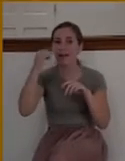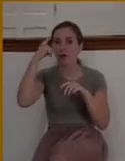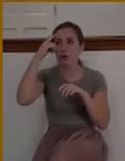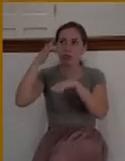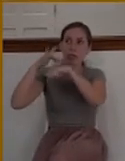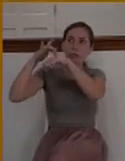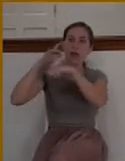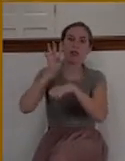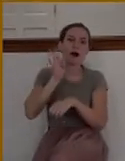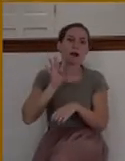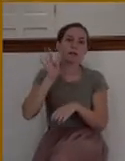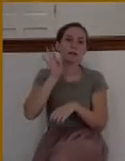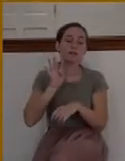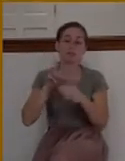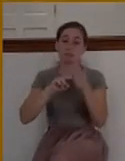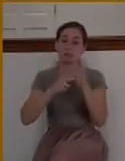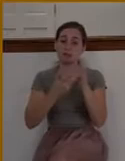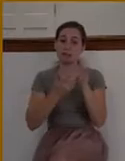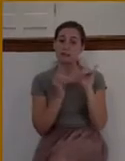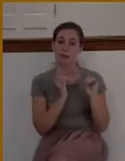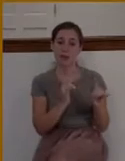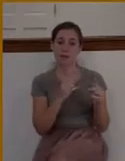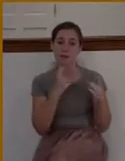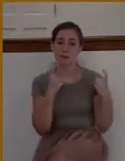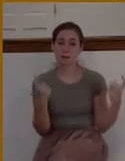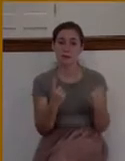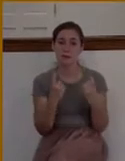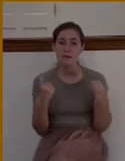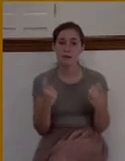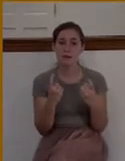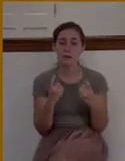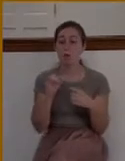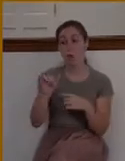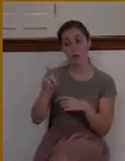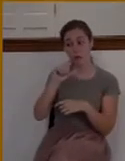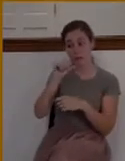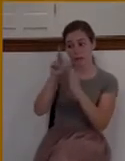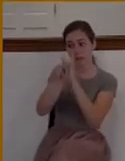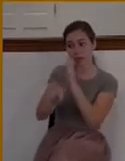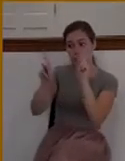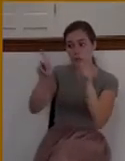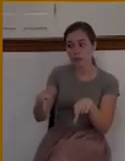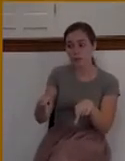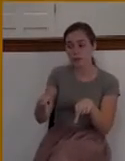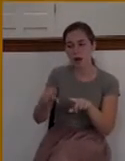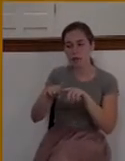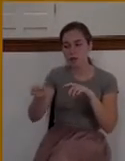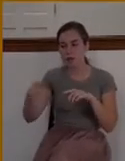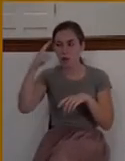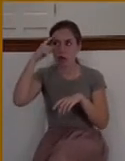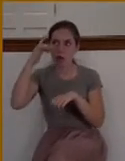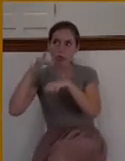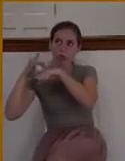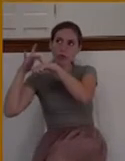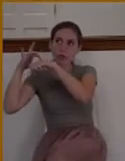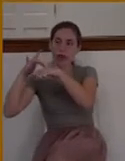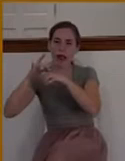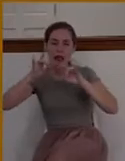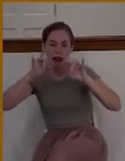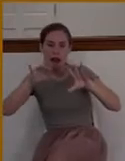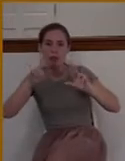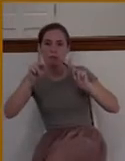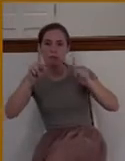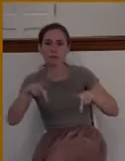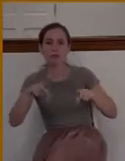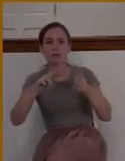someone. But if you have hatred or anger in your heart towards someone, that constitutes murder in the eyes of God. The